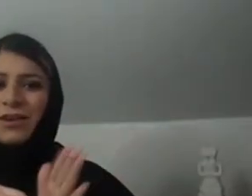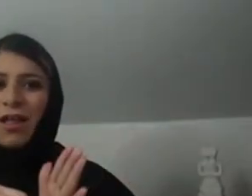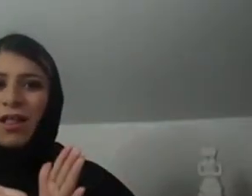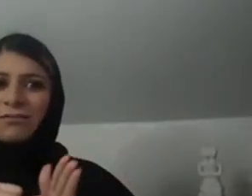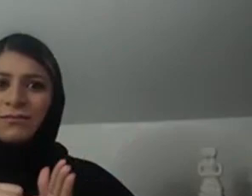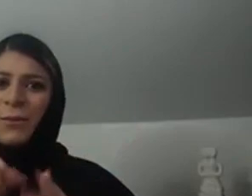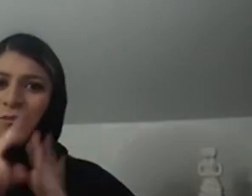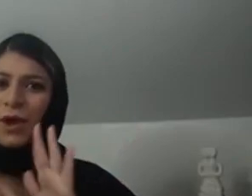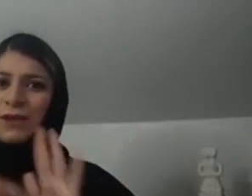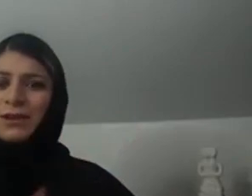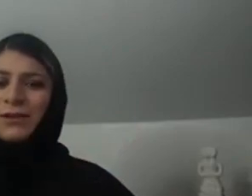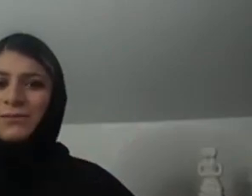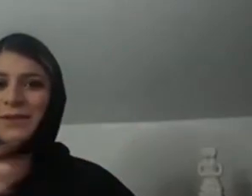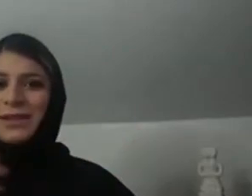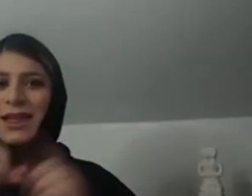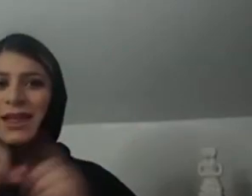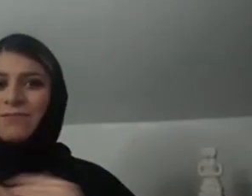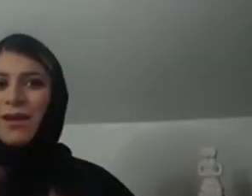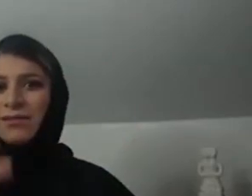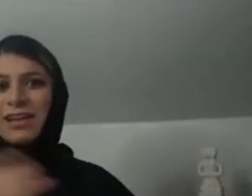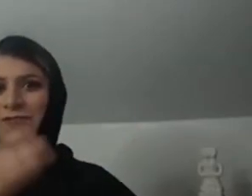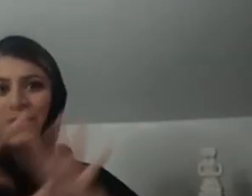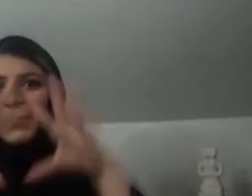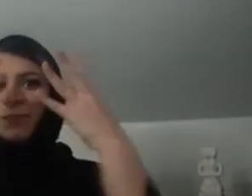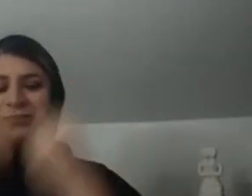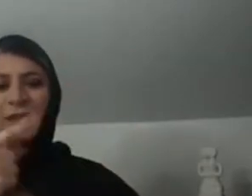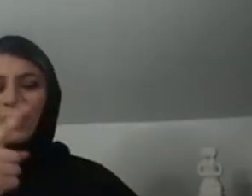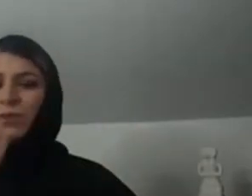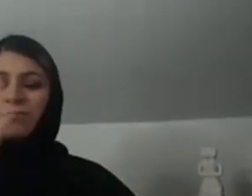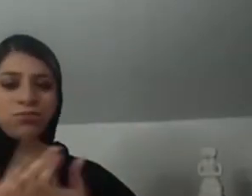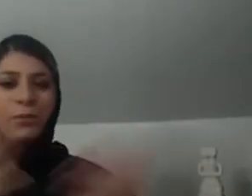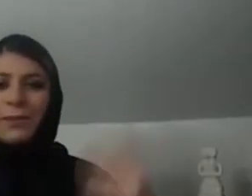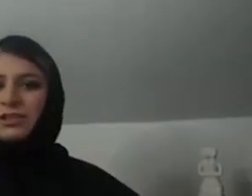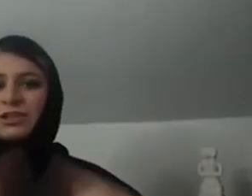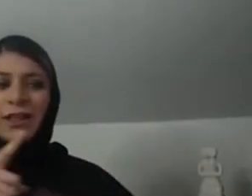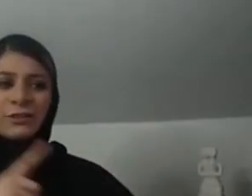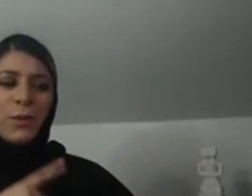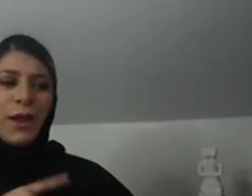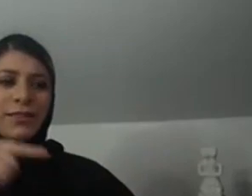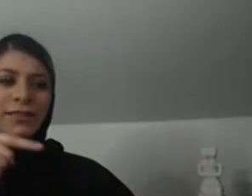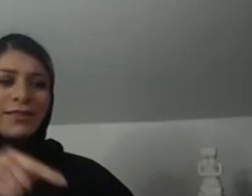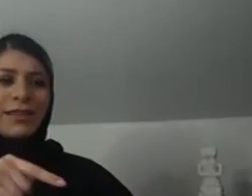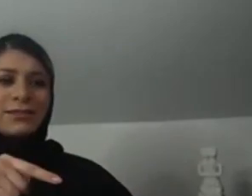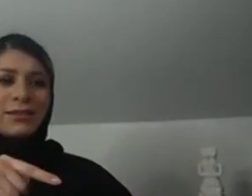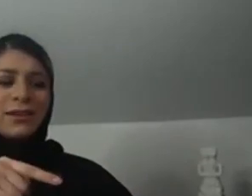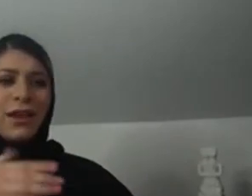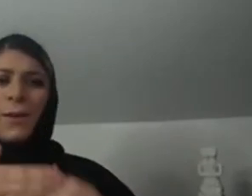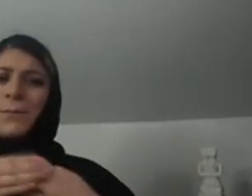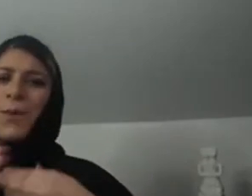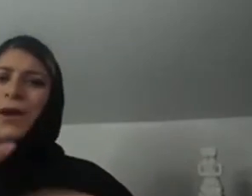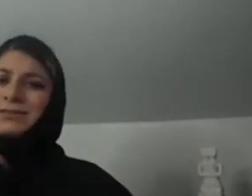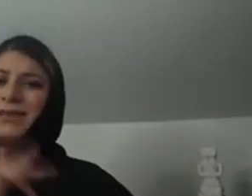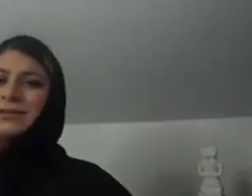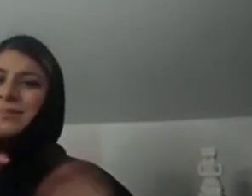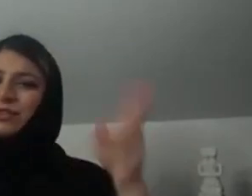In one of my projects, it was difficult. One of the most difficult ones that I'd actually done, one of the biggest